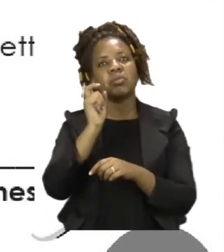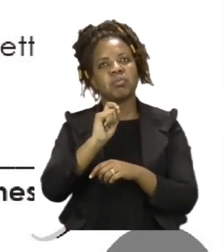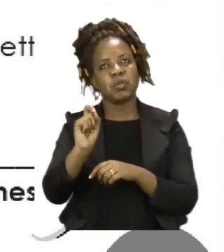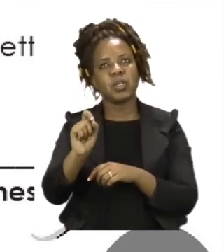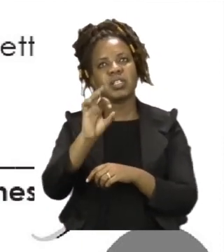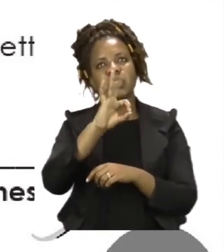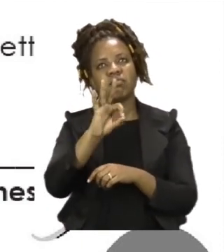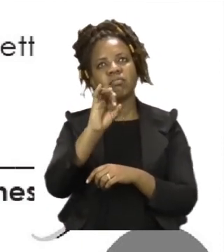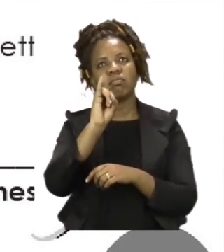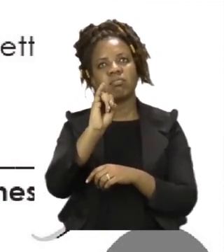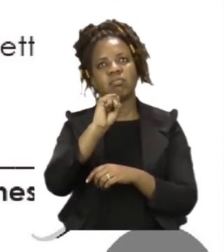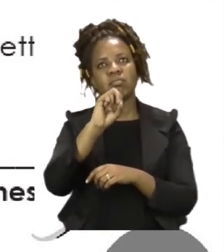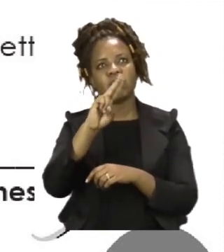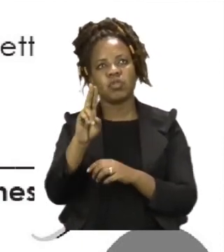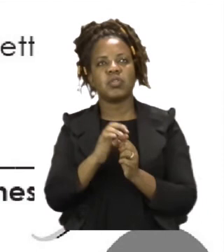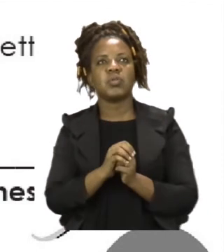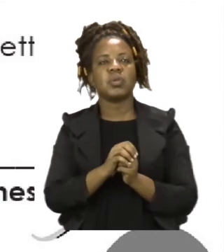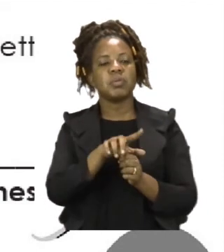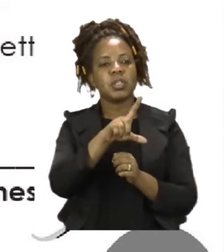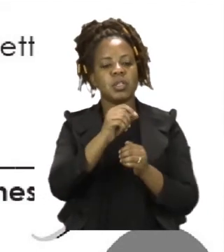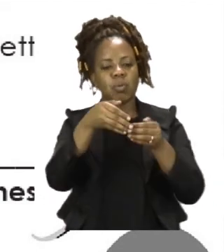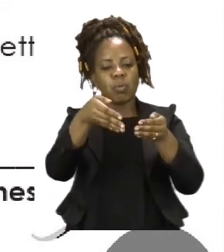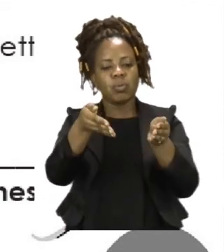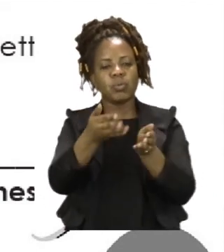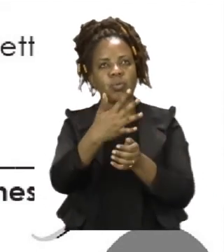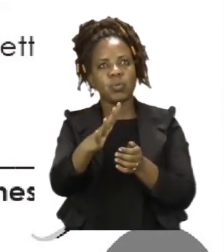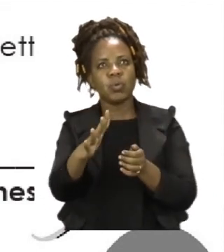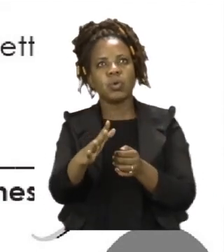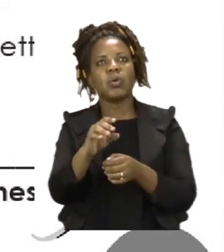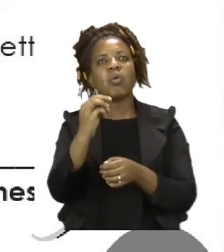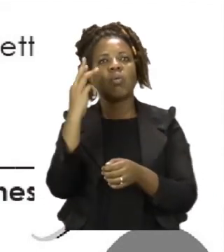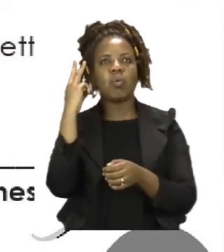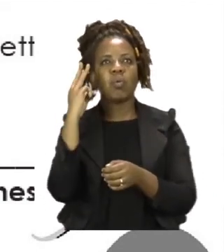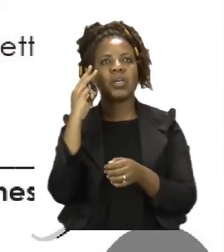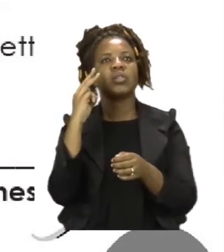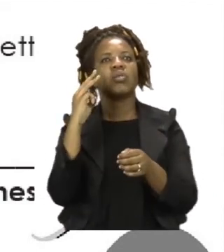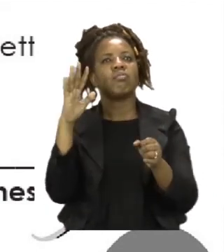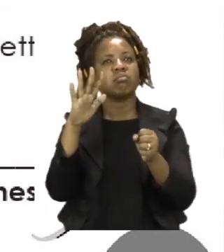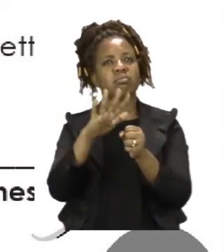will now say, the pond was full of different fish. fish.